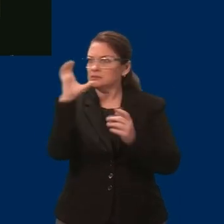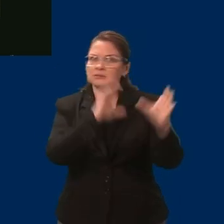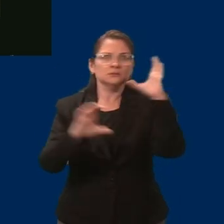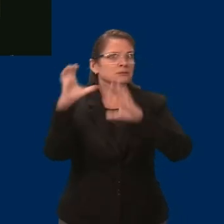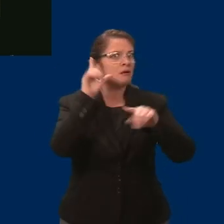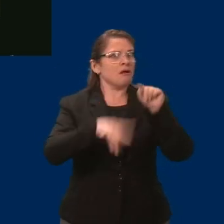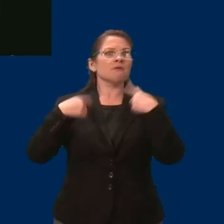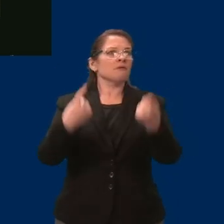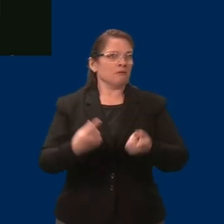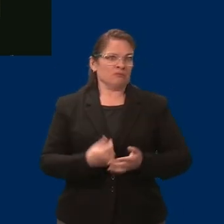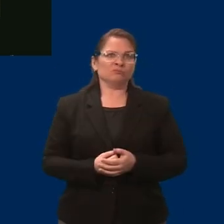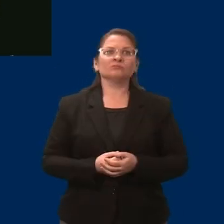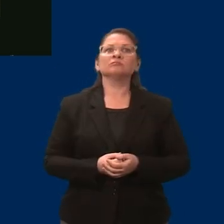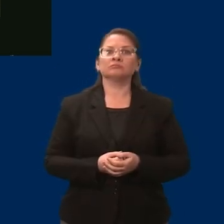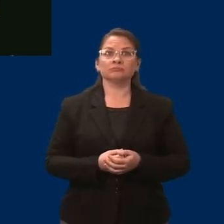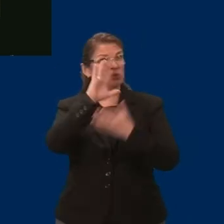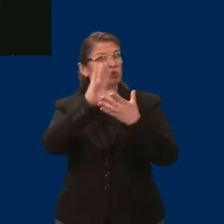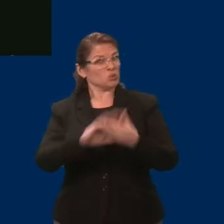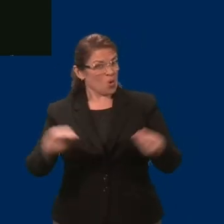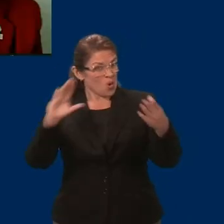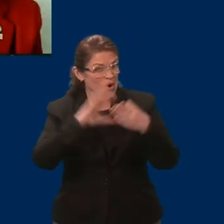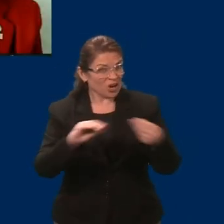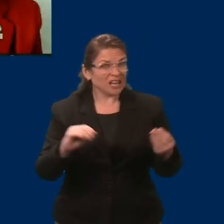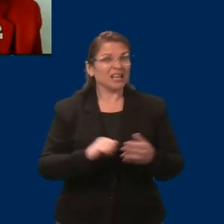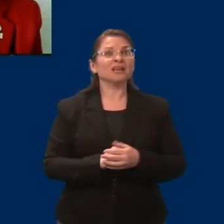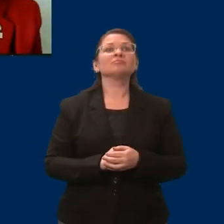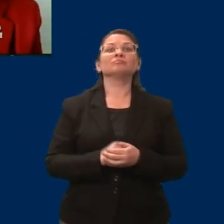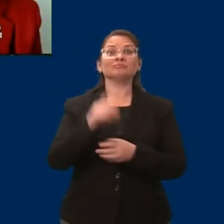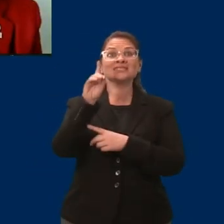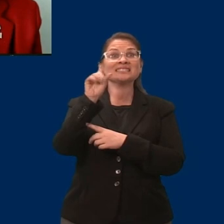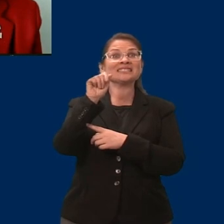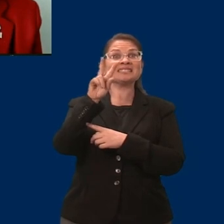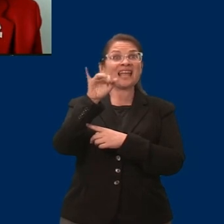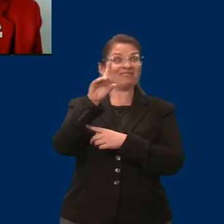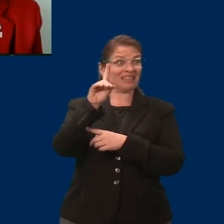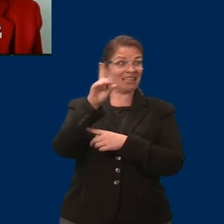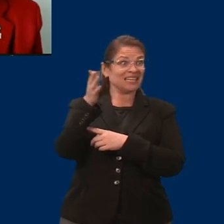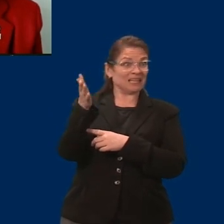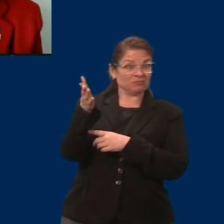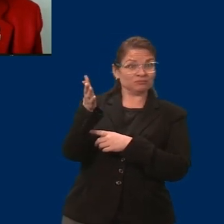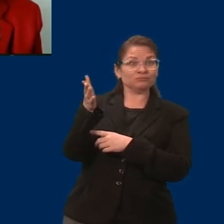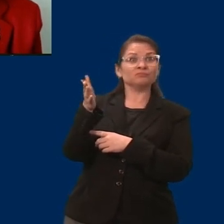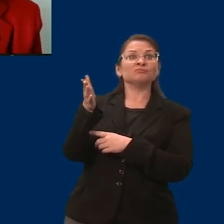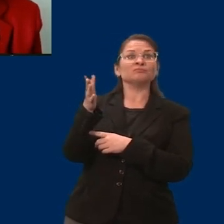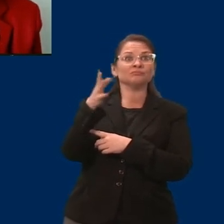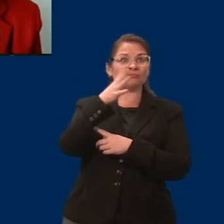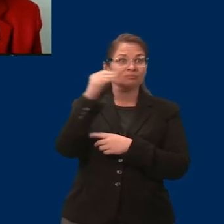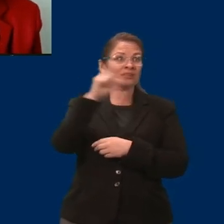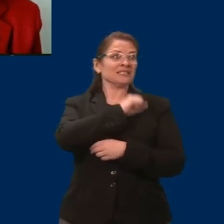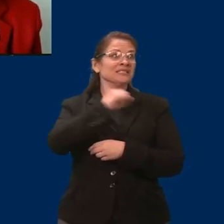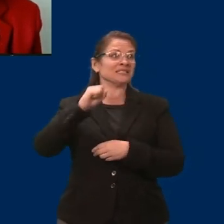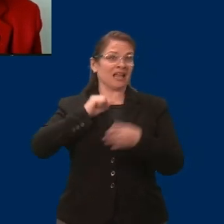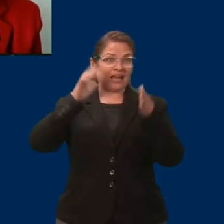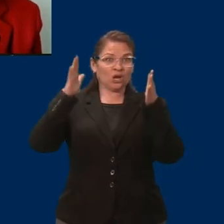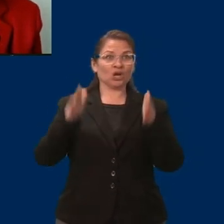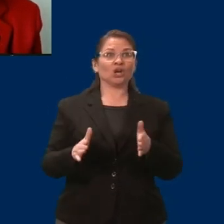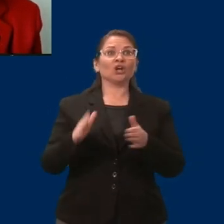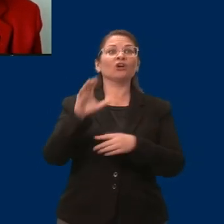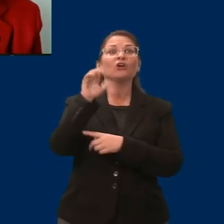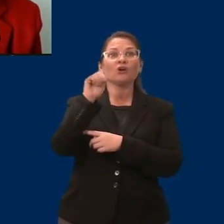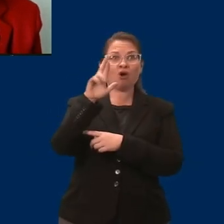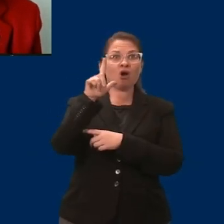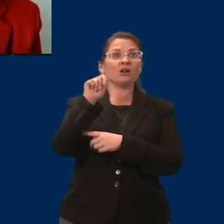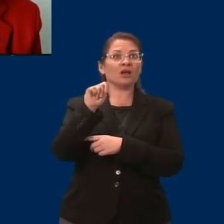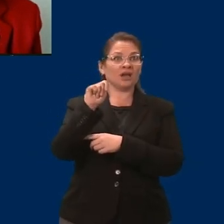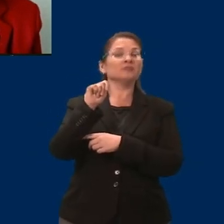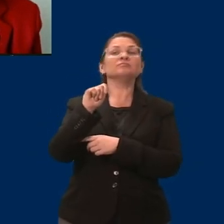in Damon's story with Senator Carla Nelson. I am a social work professional who manages county waiver programs and have seen this shortage take